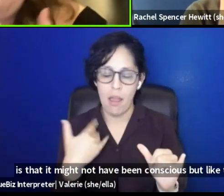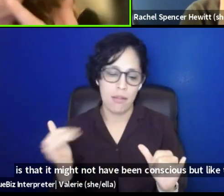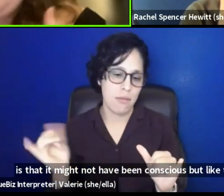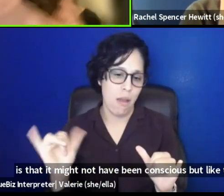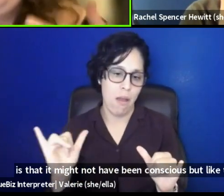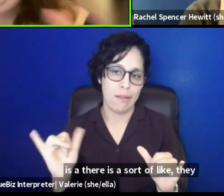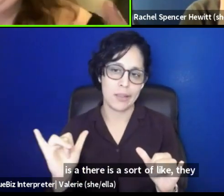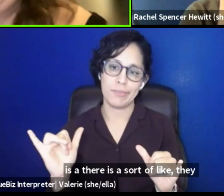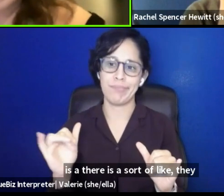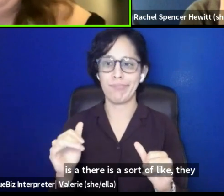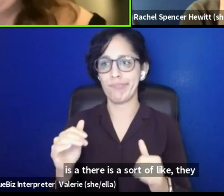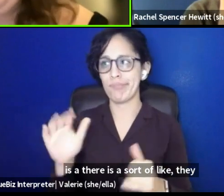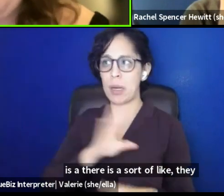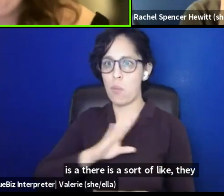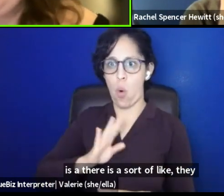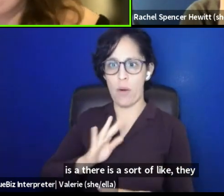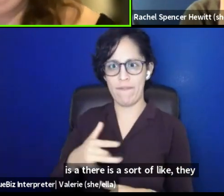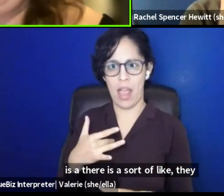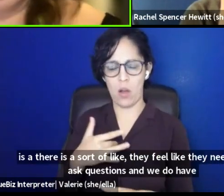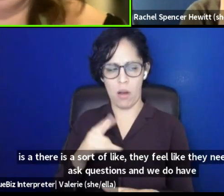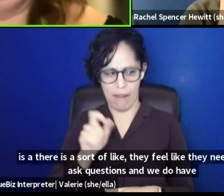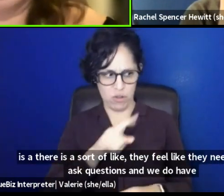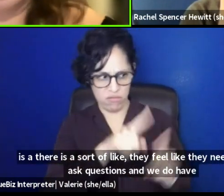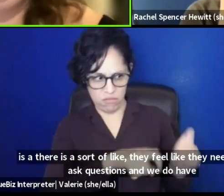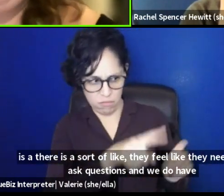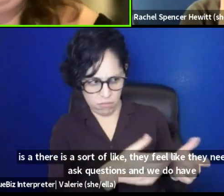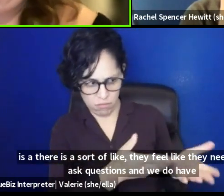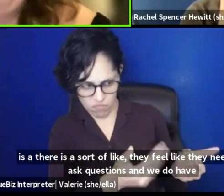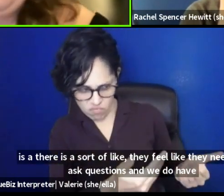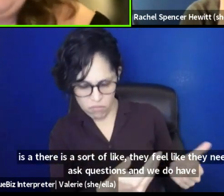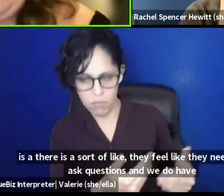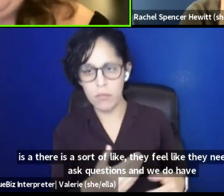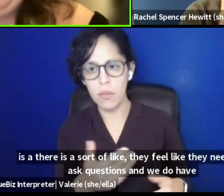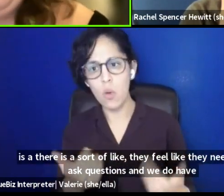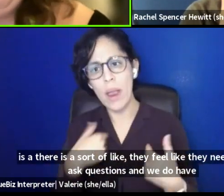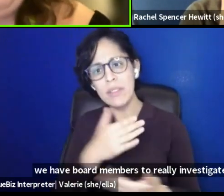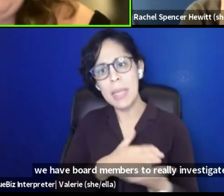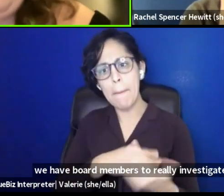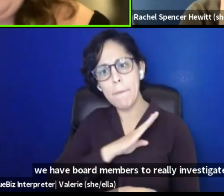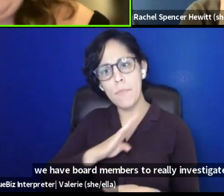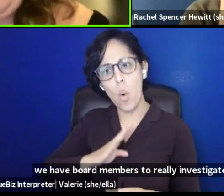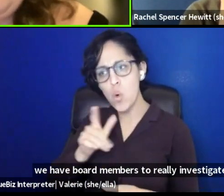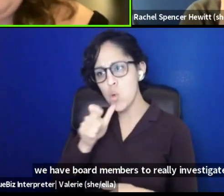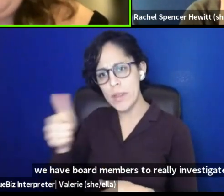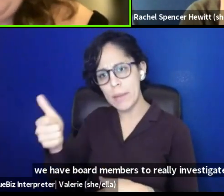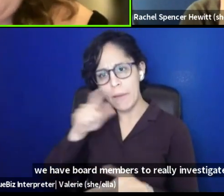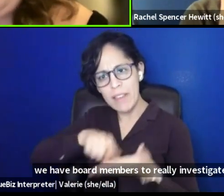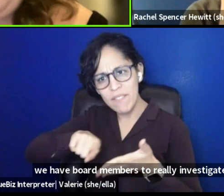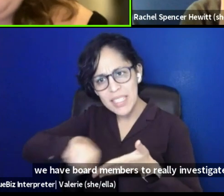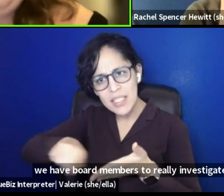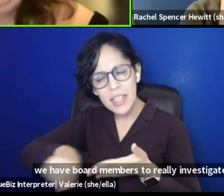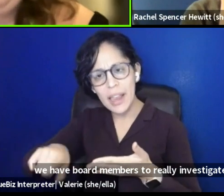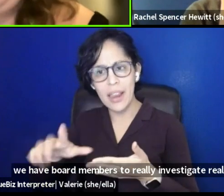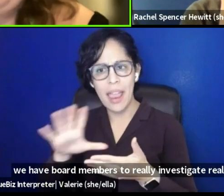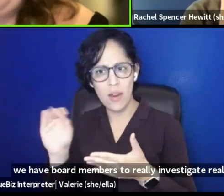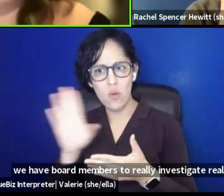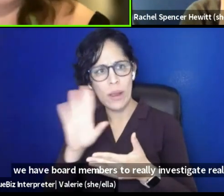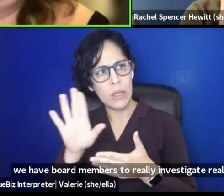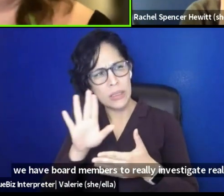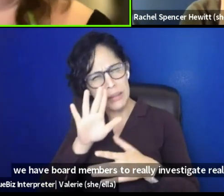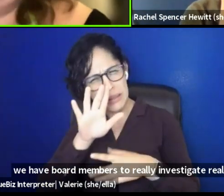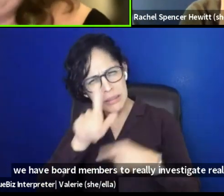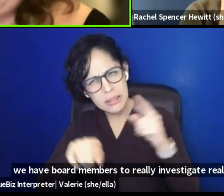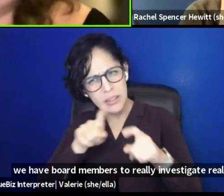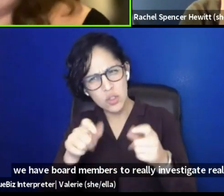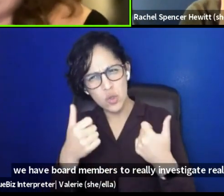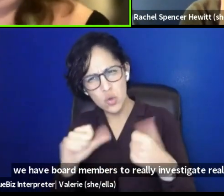they feel like they need to ask questions. And we do have, we have board members who really investigate, really like ask like questions to try to get